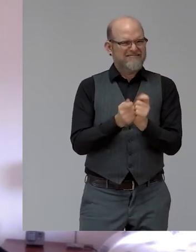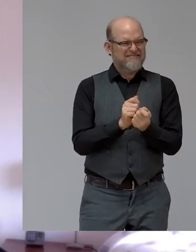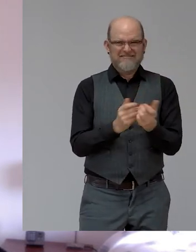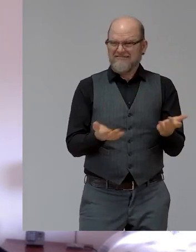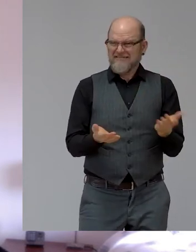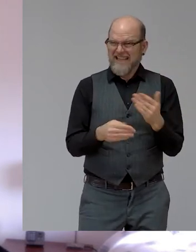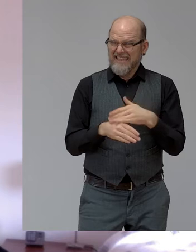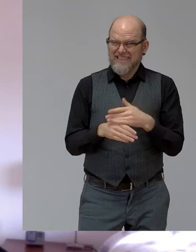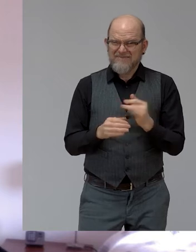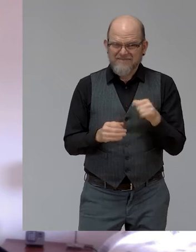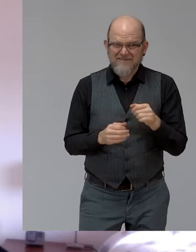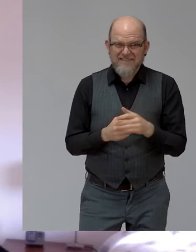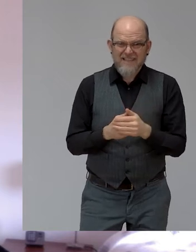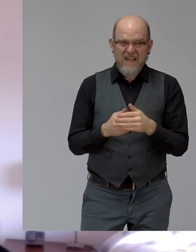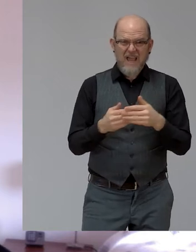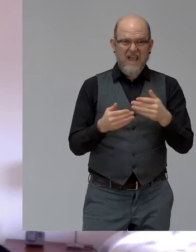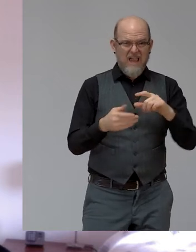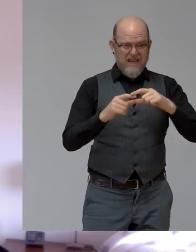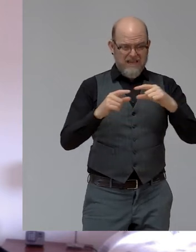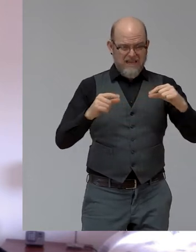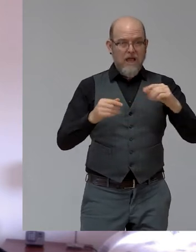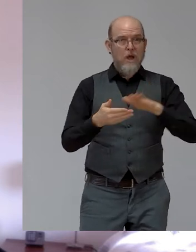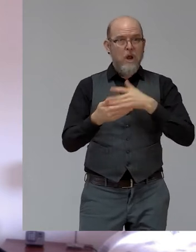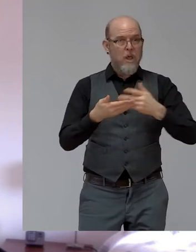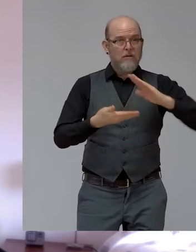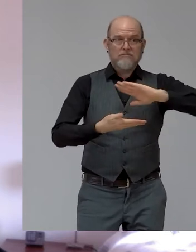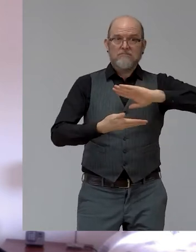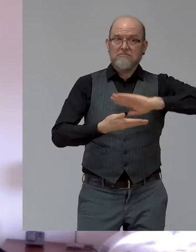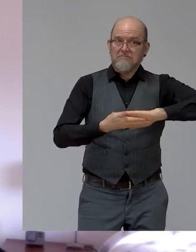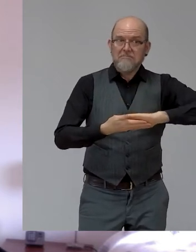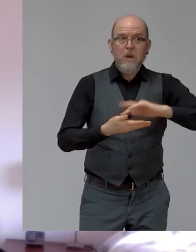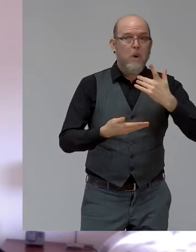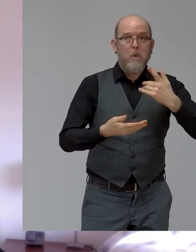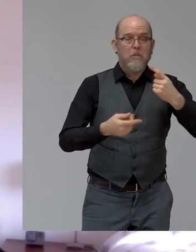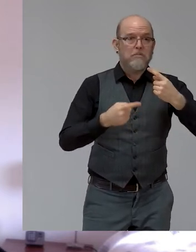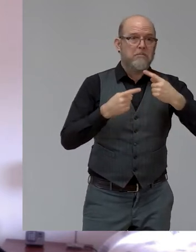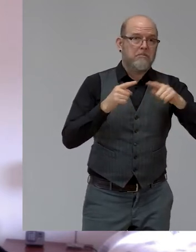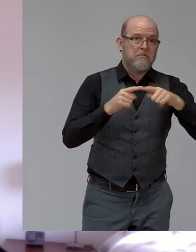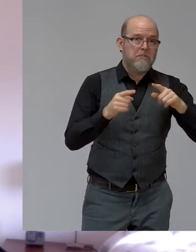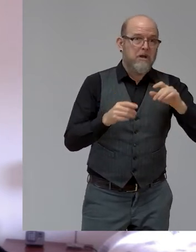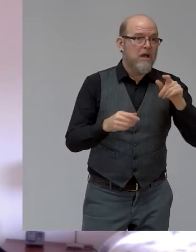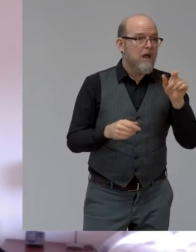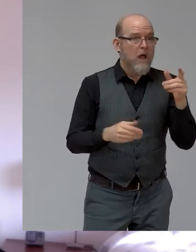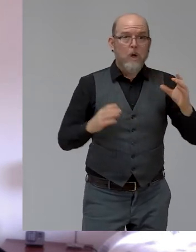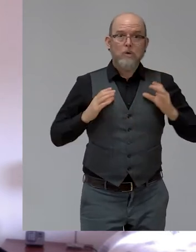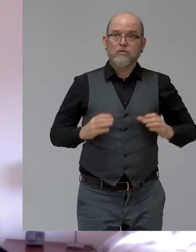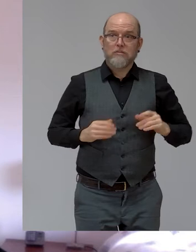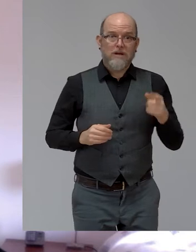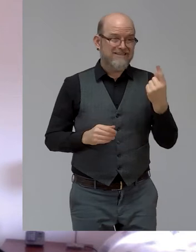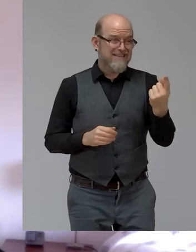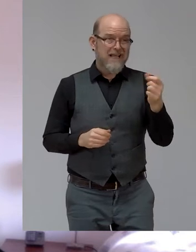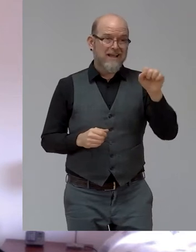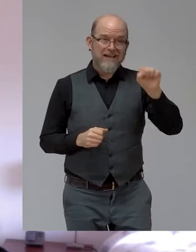on the card, why can't we just allow the customer to choose whatever photograph they want